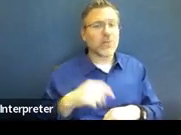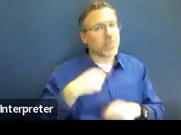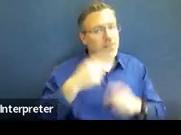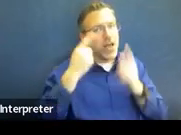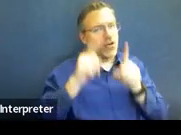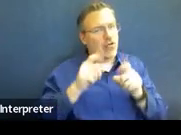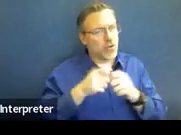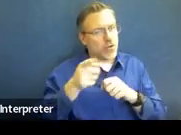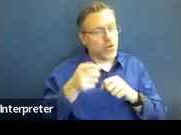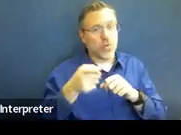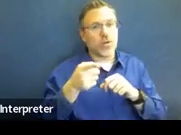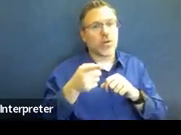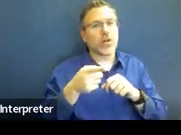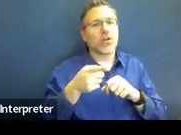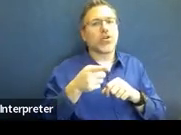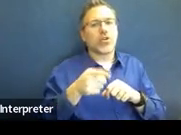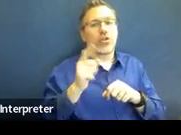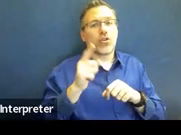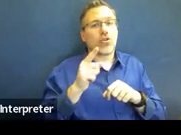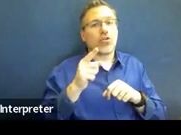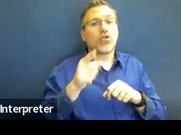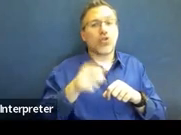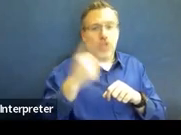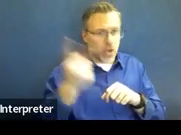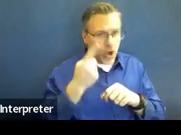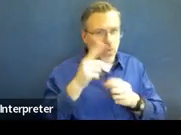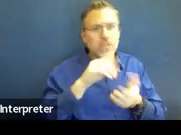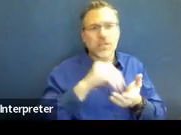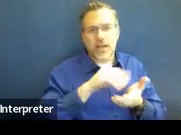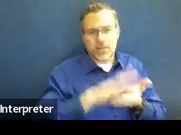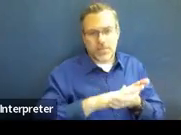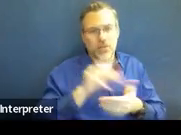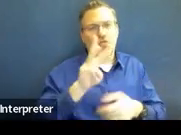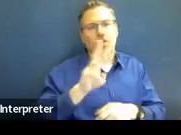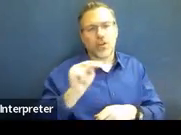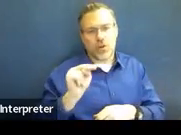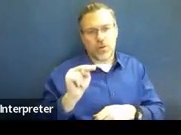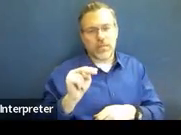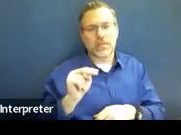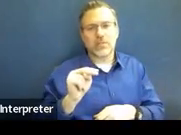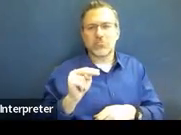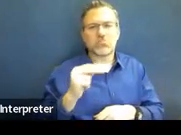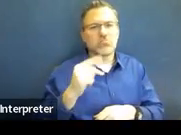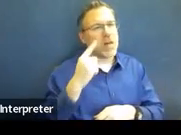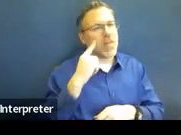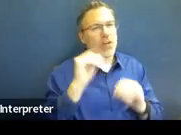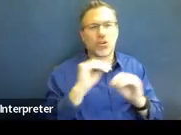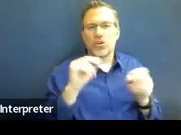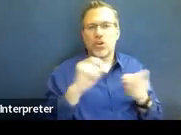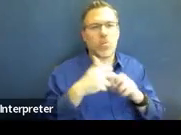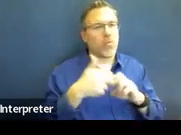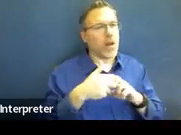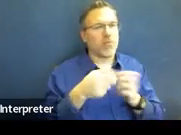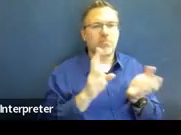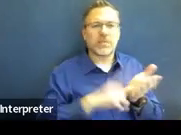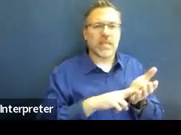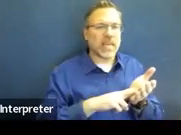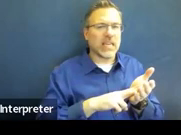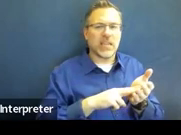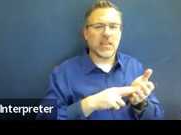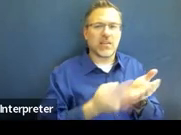done. You can always document it in the written notice. And I wouldn't see a problem with signing another consent and then just documenting why.